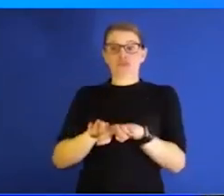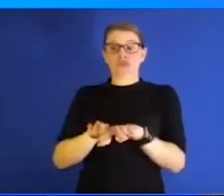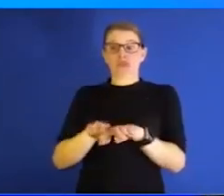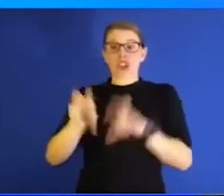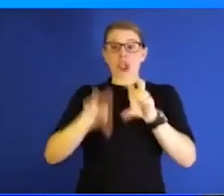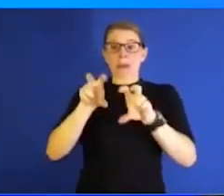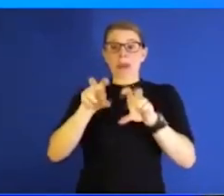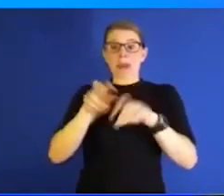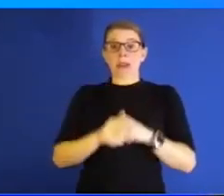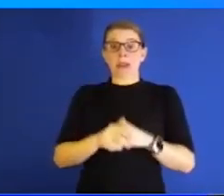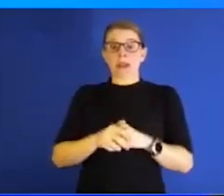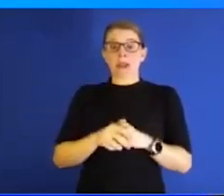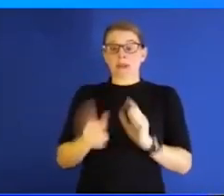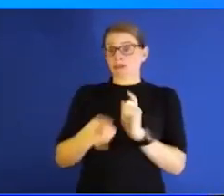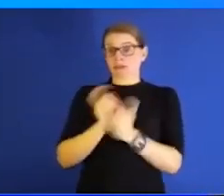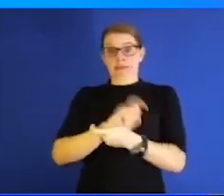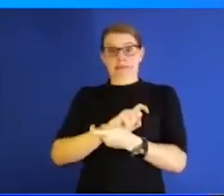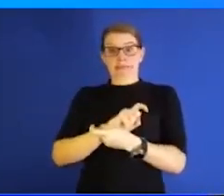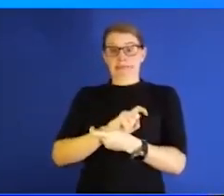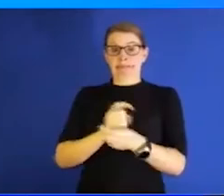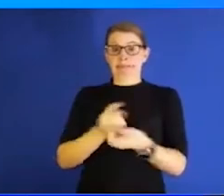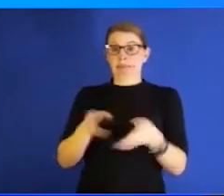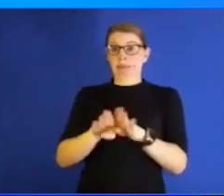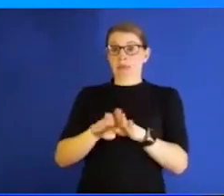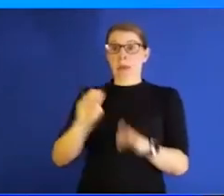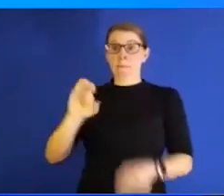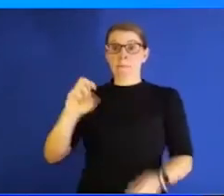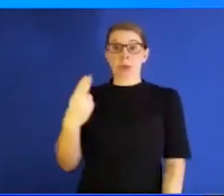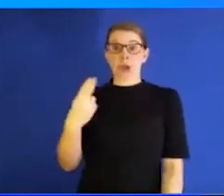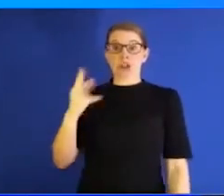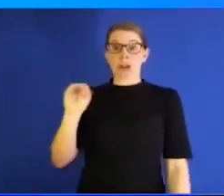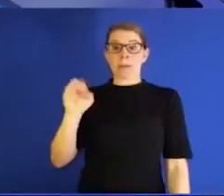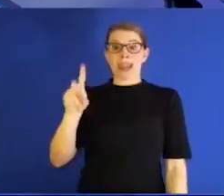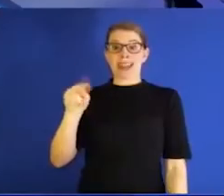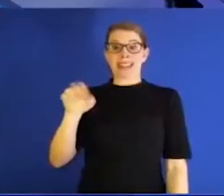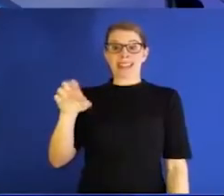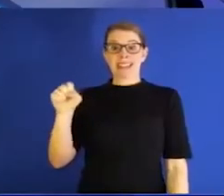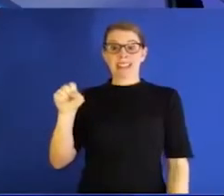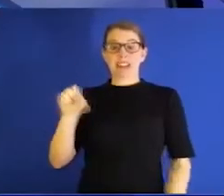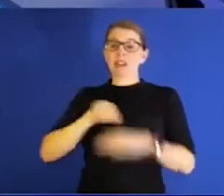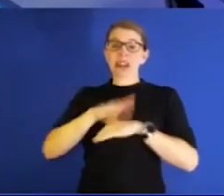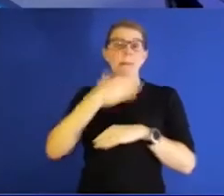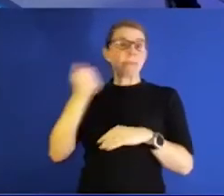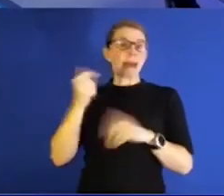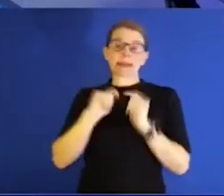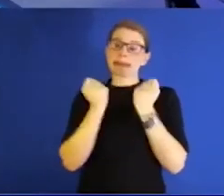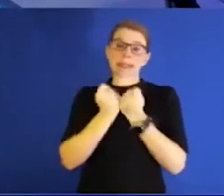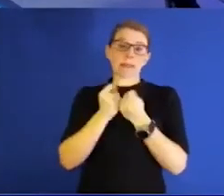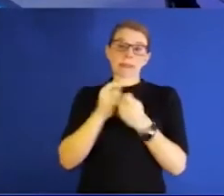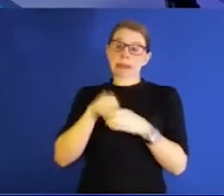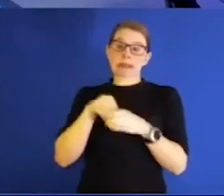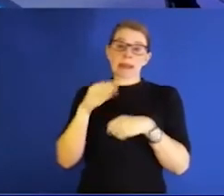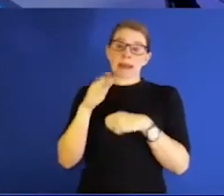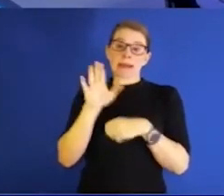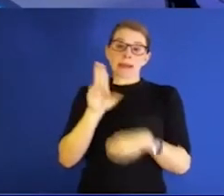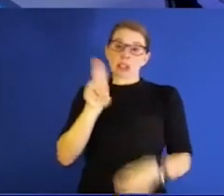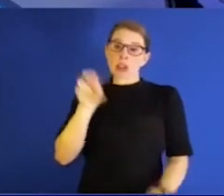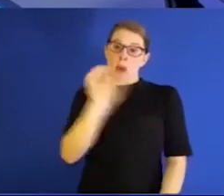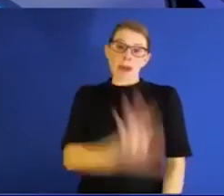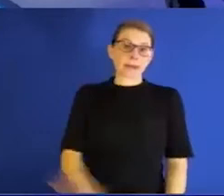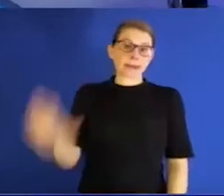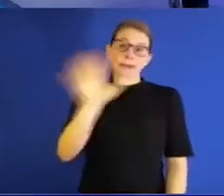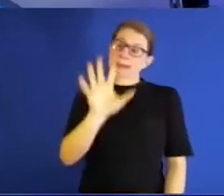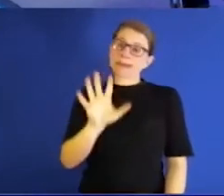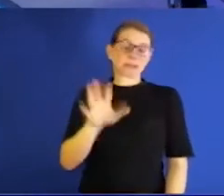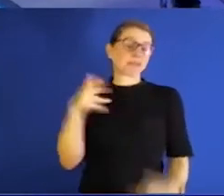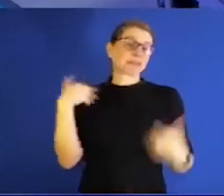quickly and just shutting down the entire March Madness. Which affected the best team in the country in college basketball. Ranked number one in all three polls. Yeah, and we're going to finish